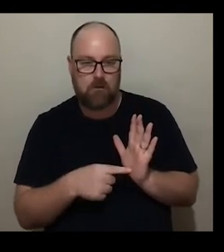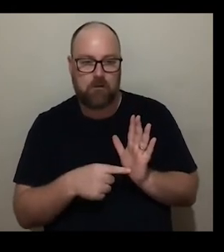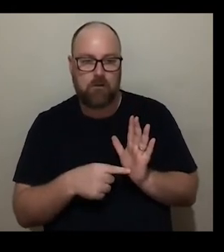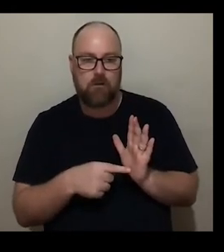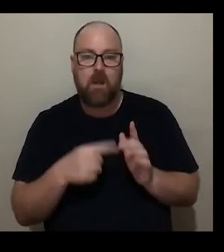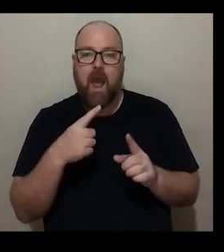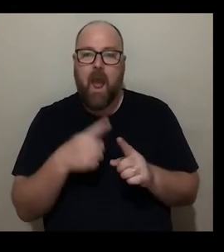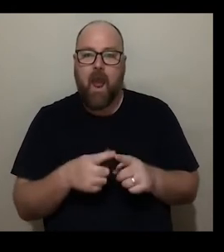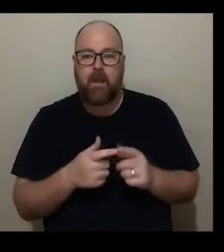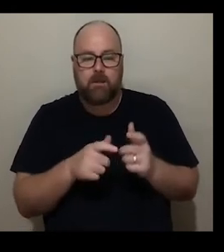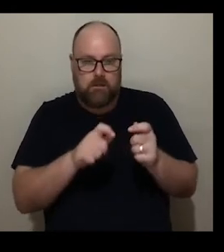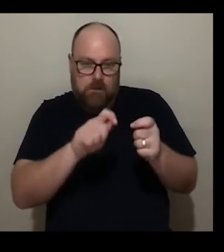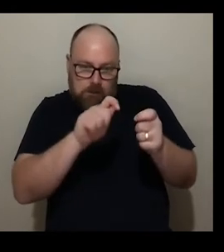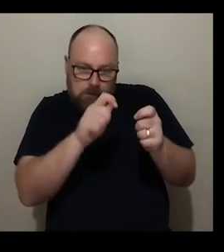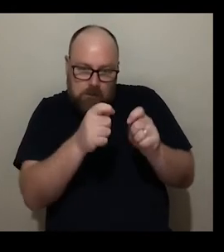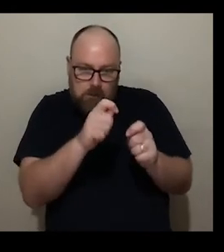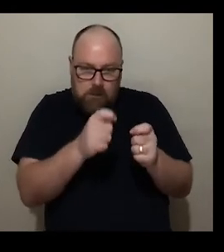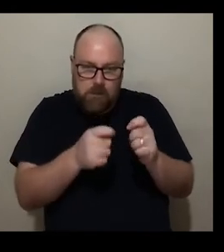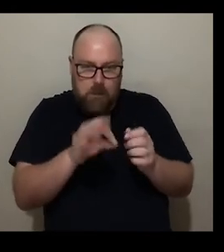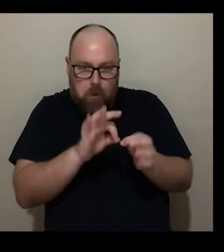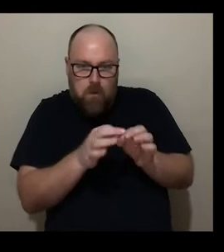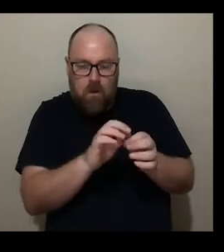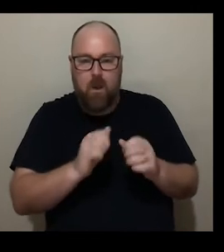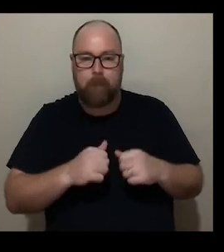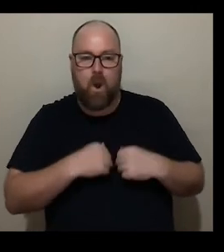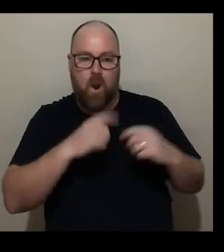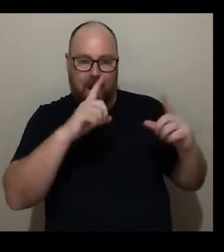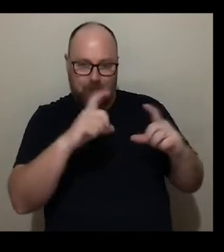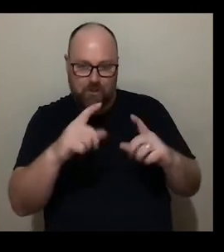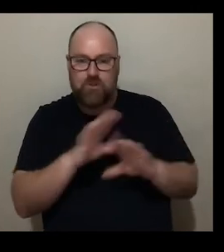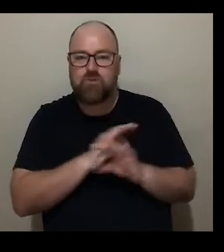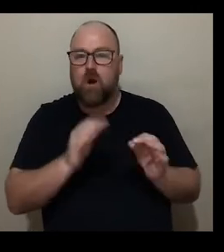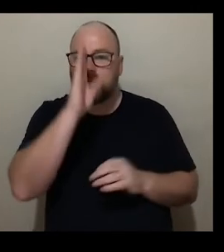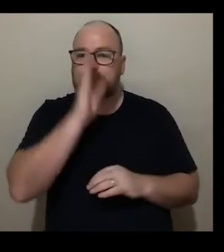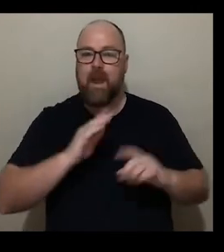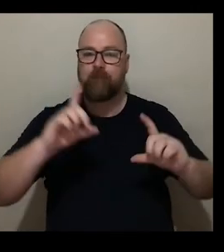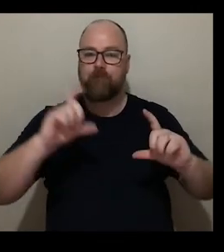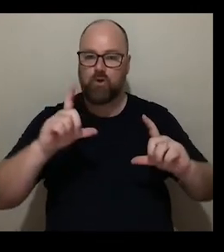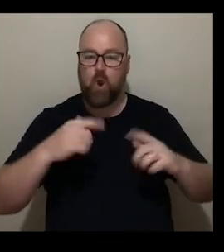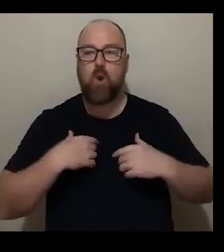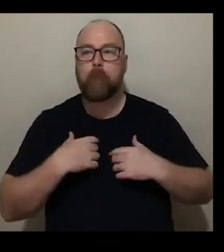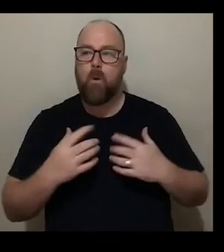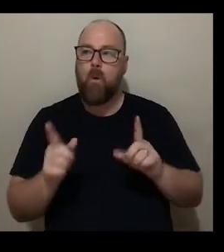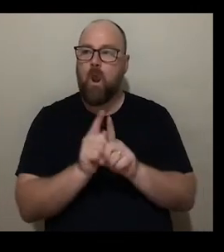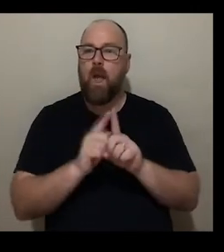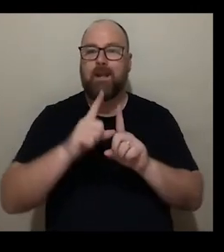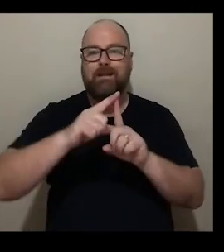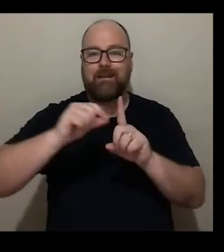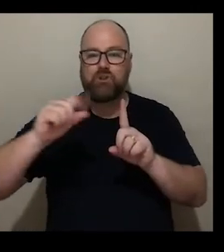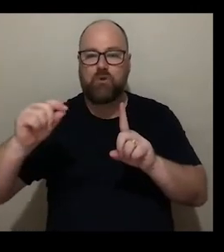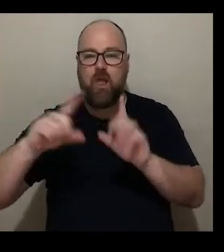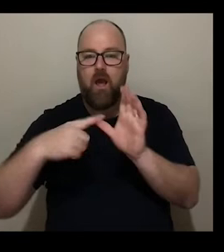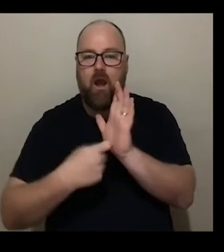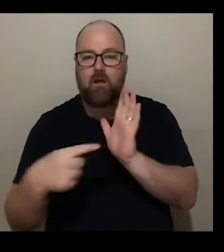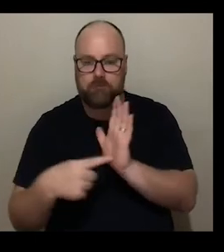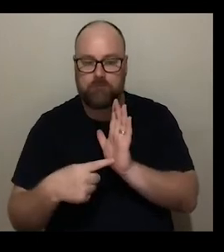manipulating my images and um making imagery that's not sort of standard photo but more digital art so